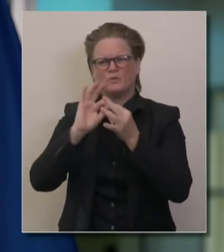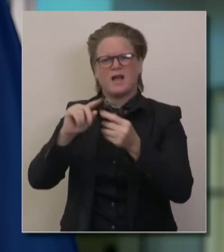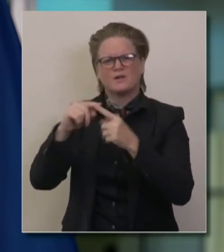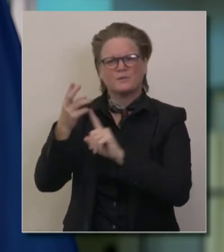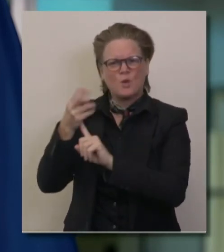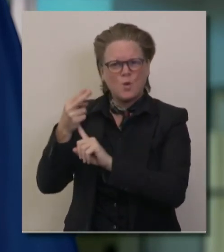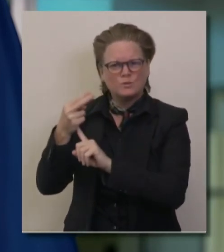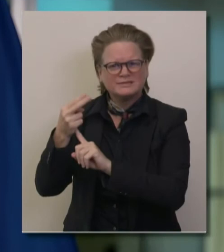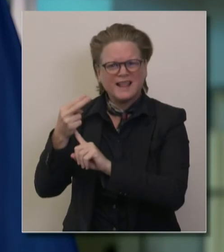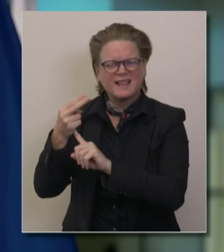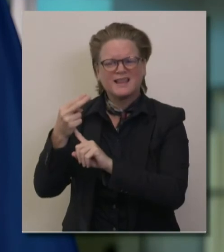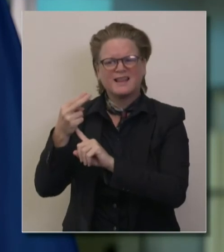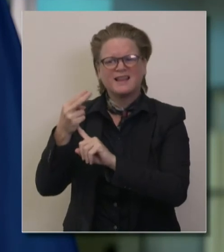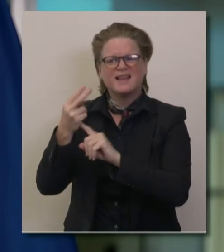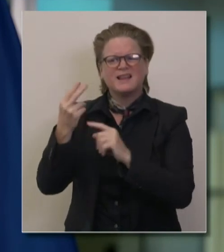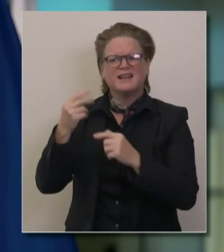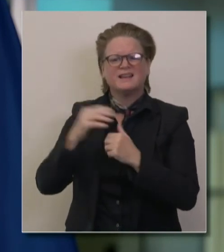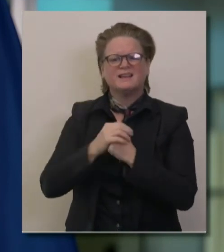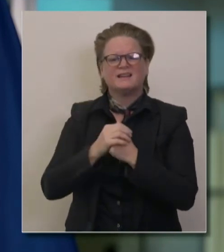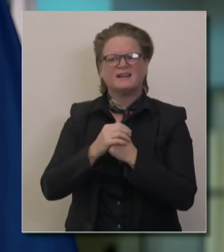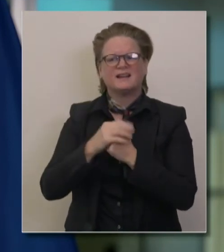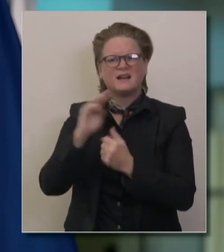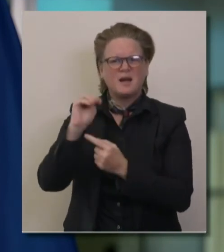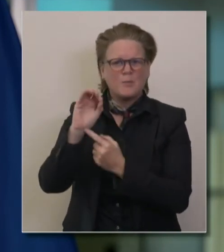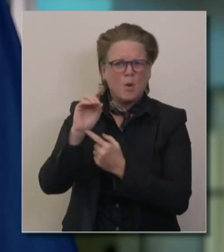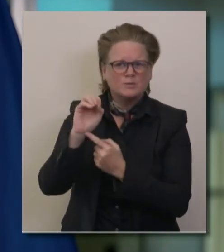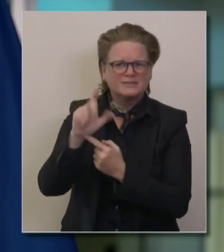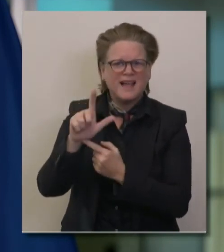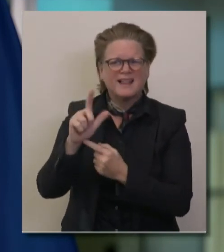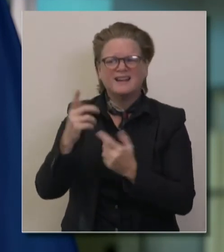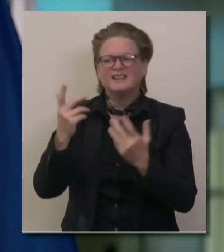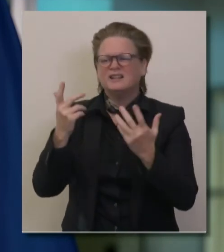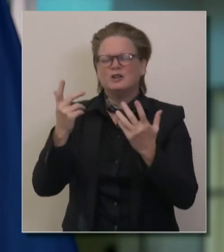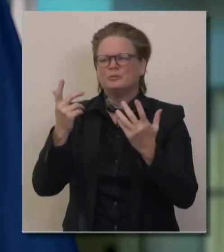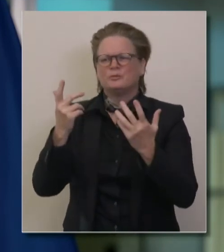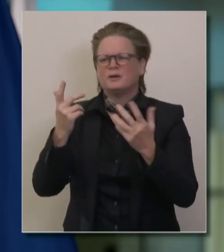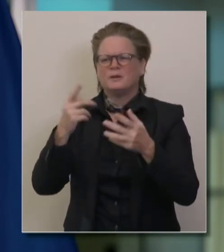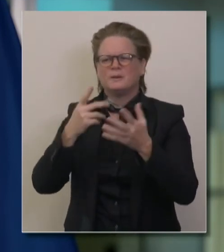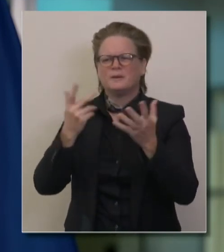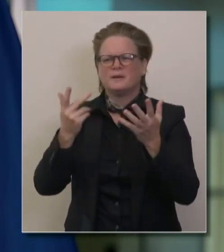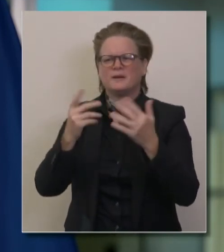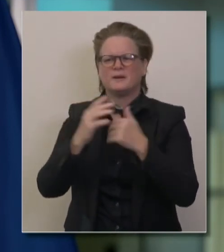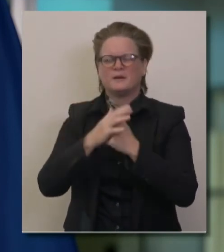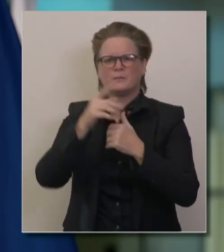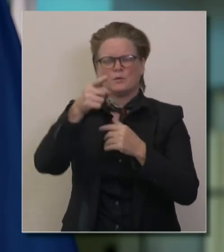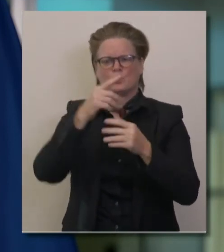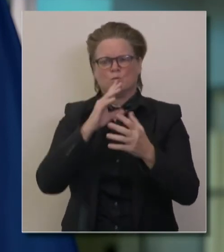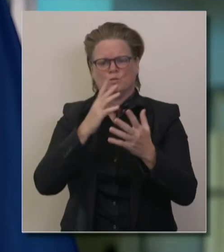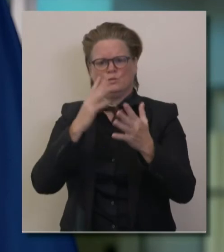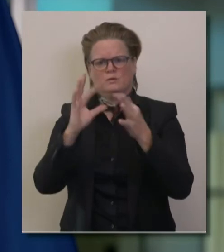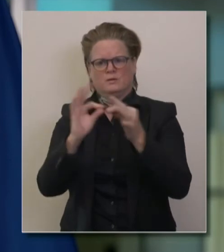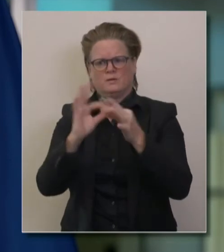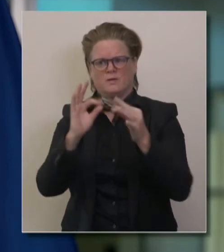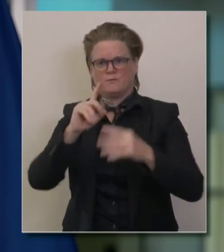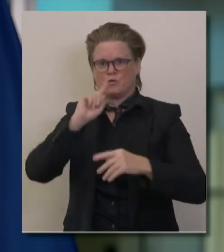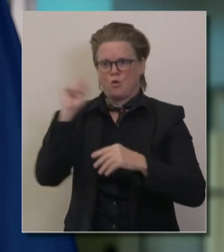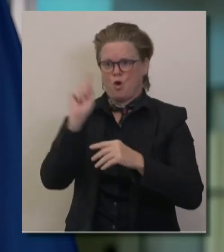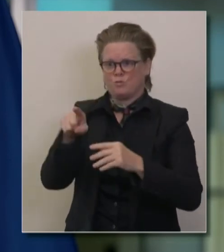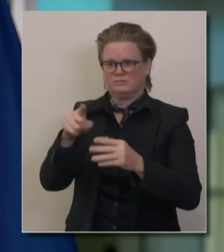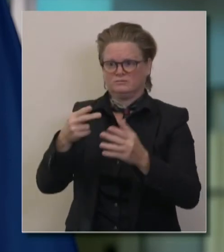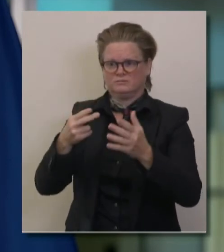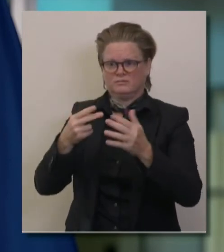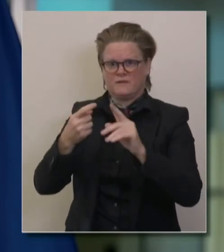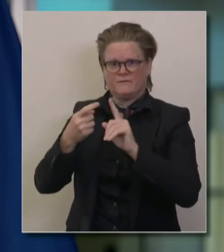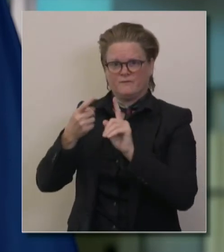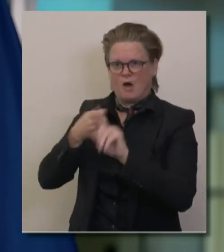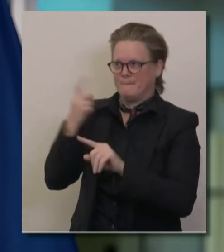reason, you're seeing a lot of different press accounts on what it means. On your order that was signed by the acting and public health officer,